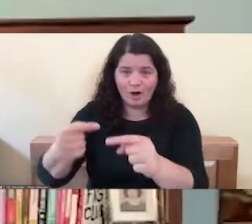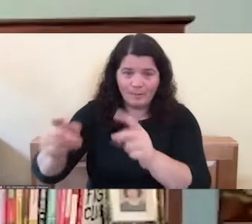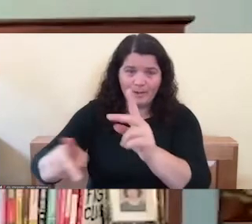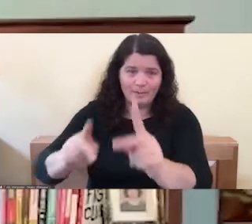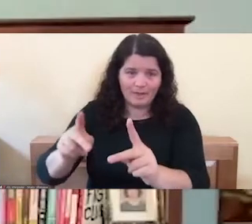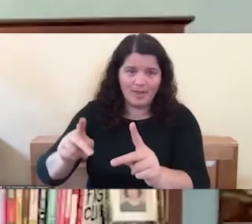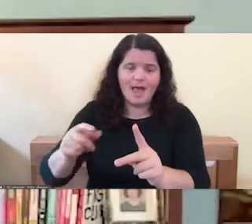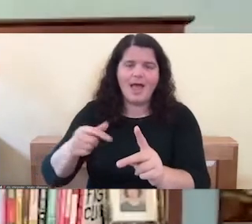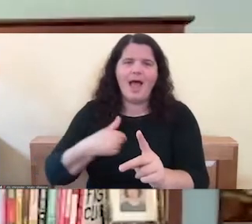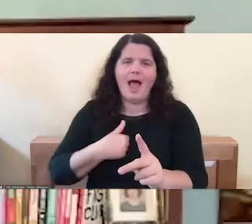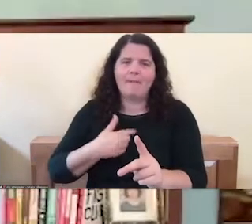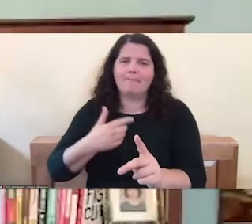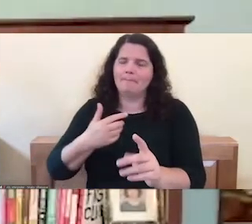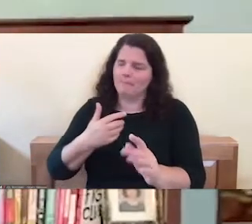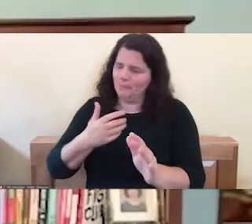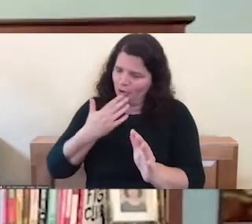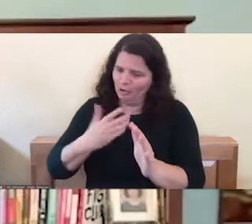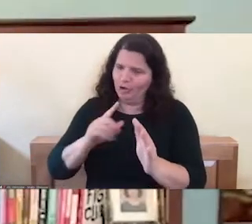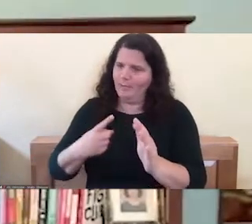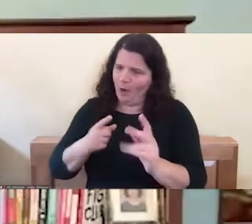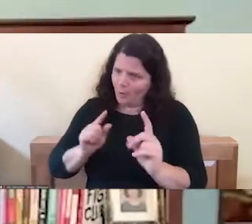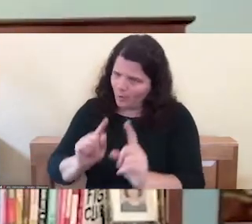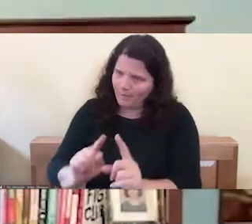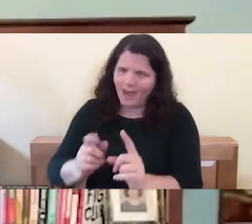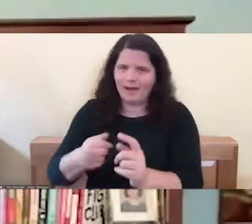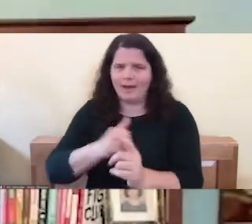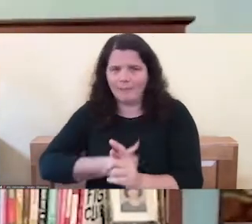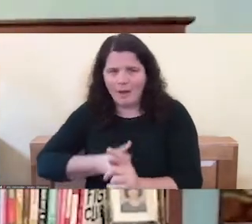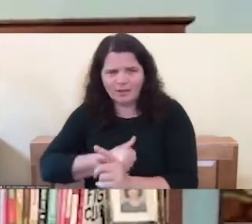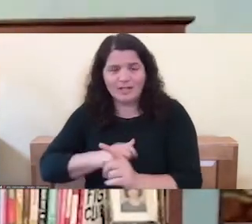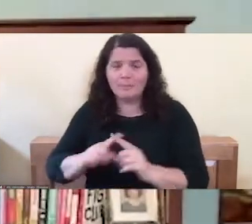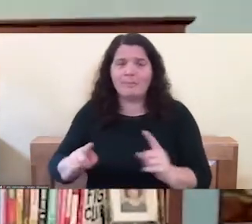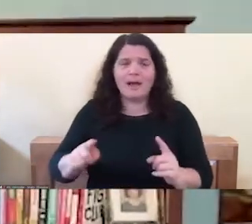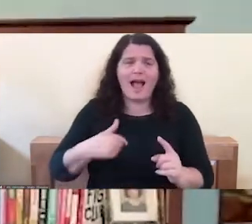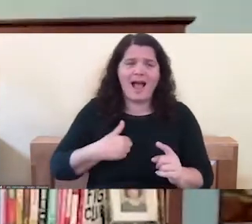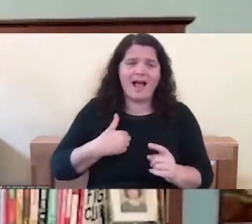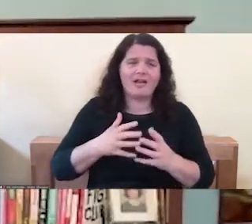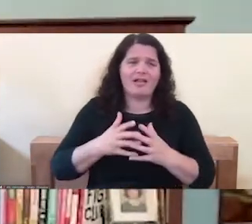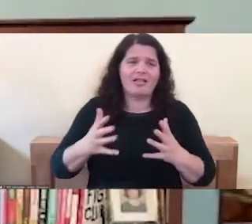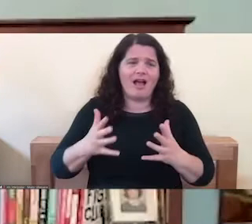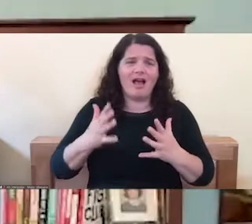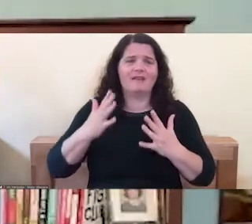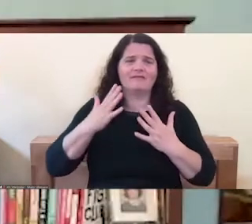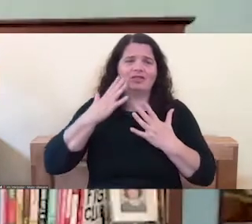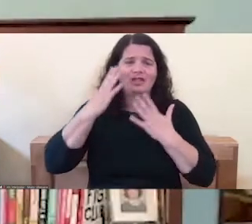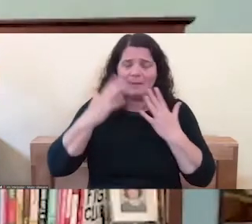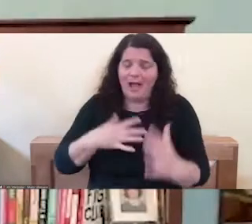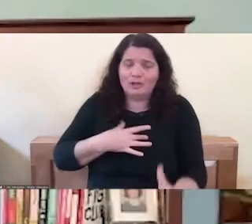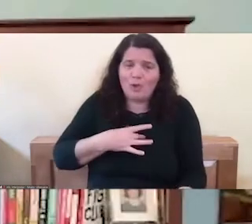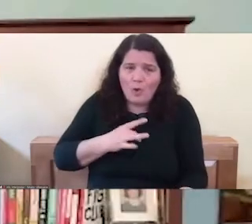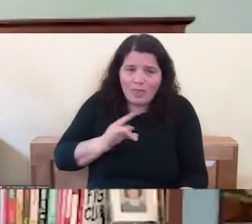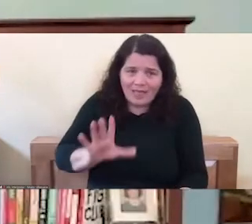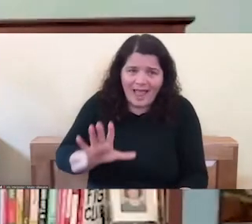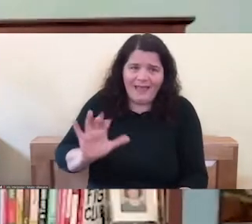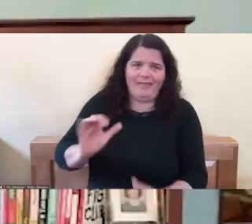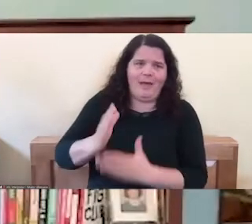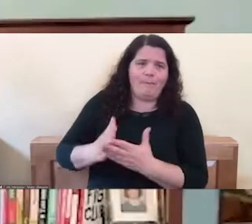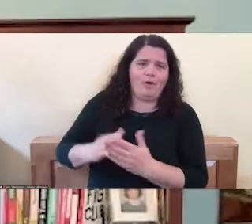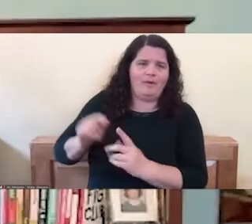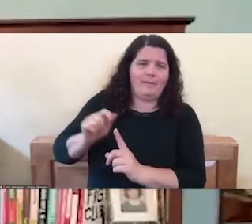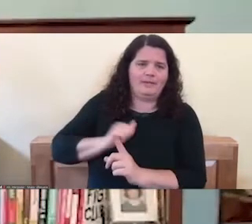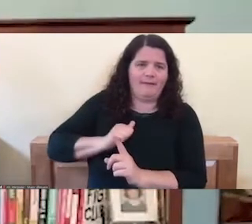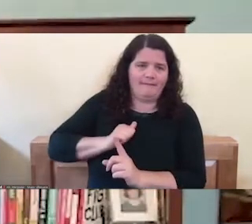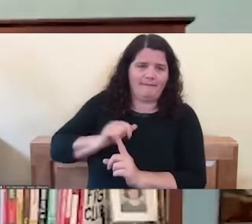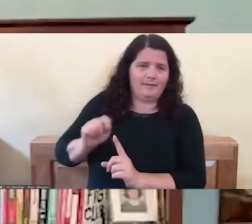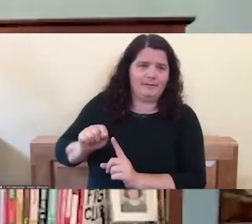but a lot of shame arises around that part of it. I don't really, I admit it. I don't really like that part of myself. Um,